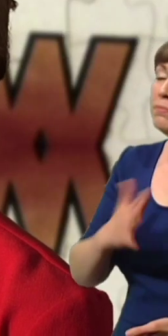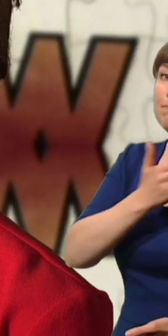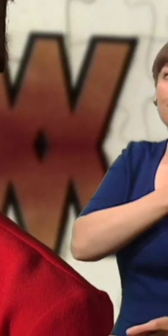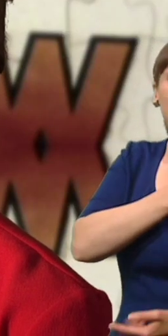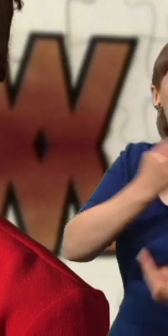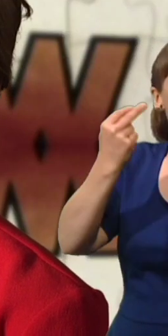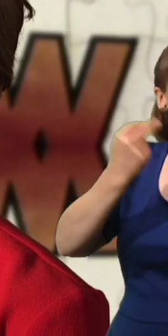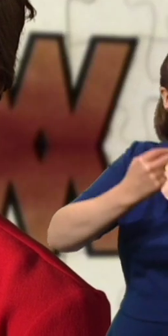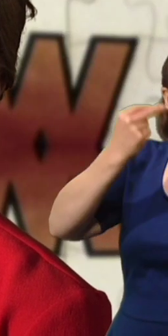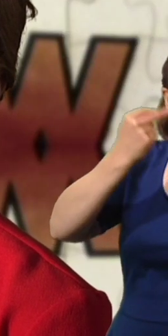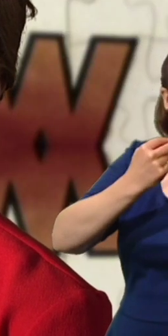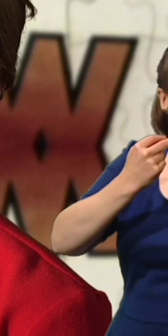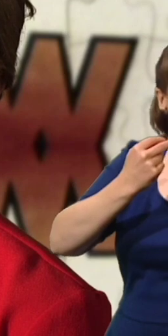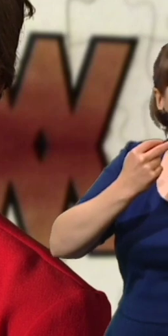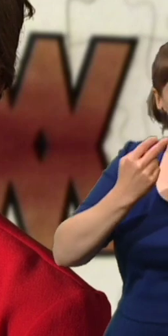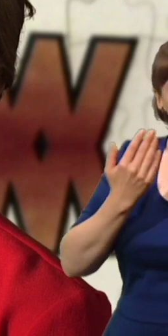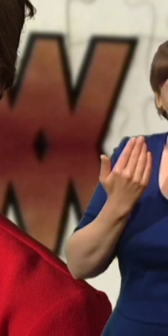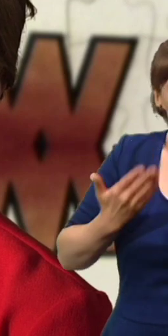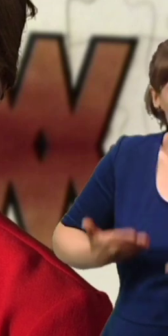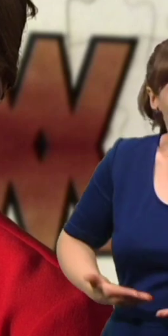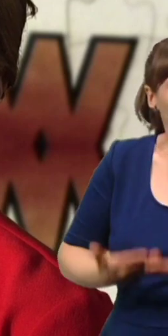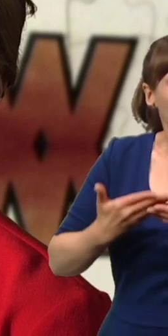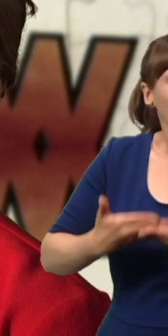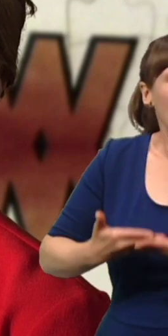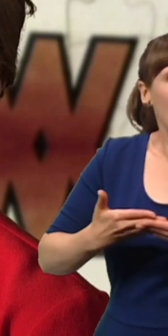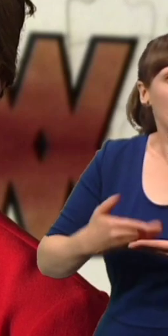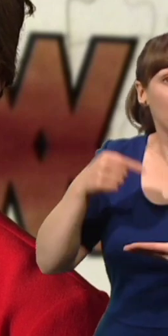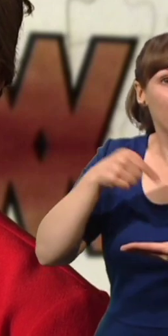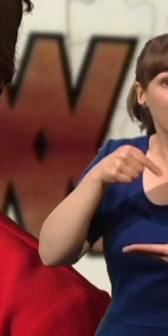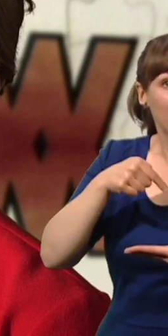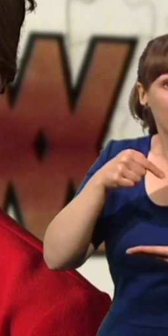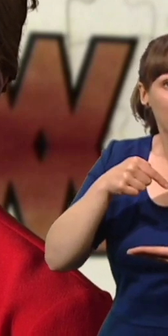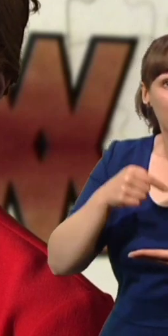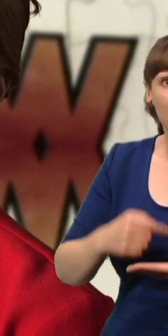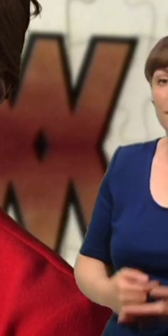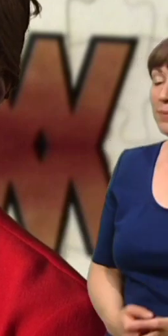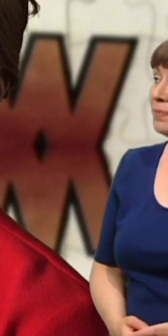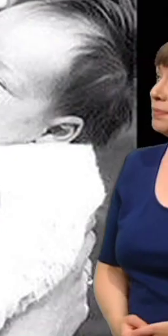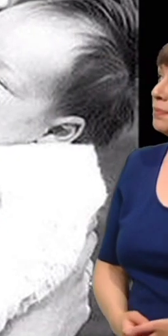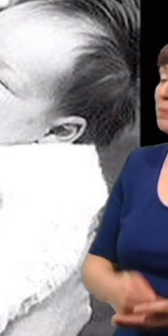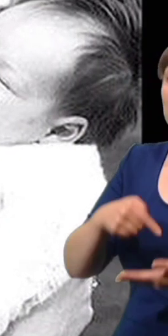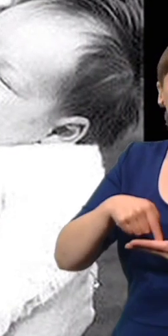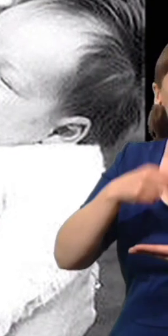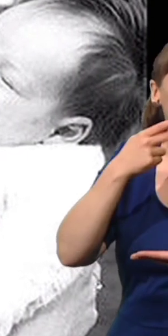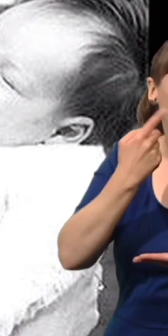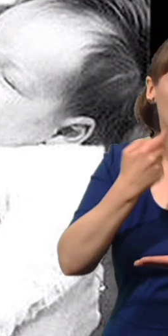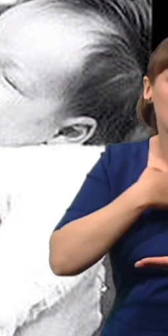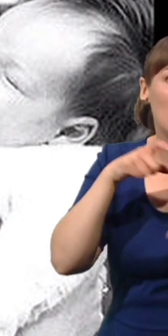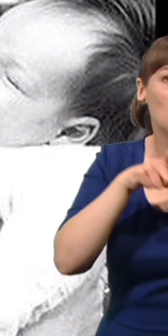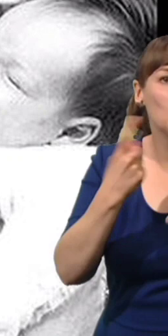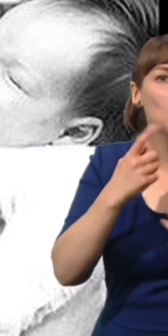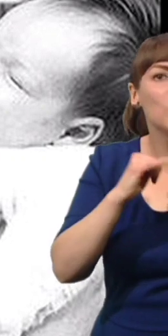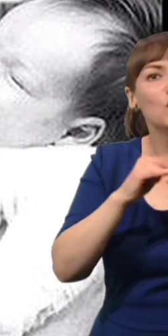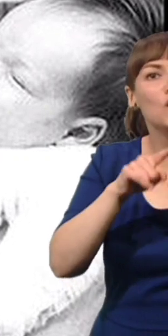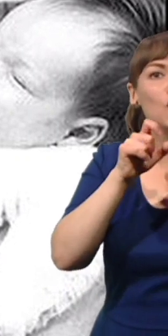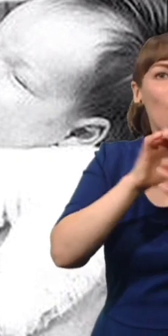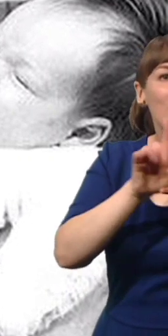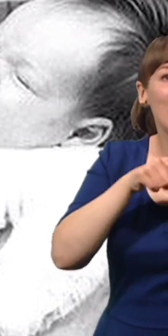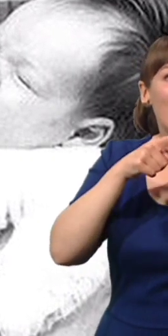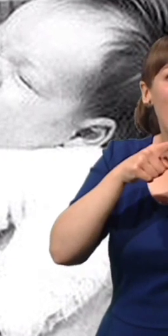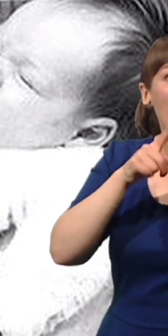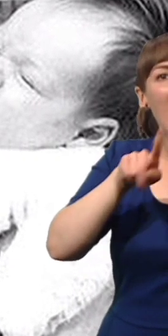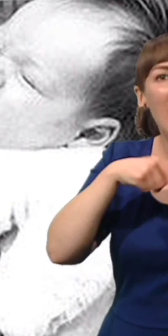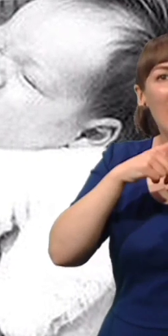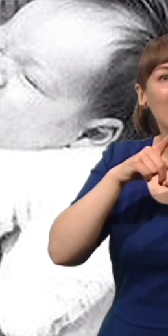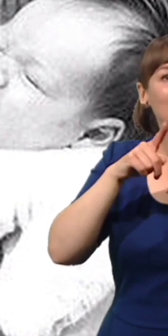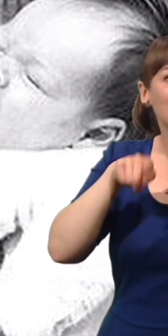my first baby the celebrated chanteurs and strictly finalists sophie ellis bexter anyway at that stage she was weeks old and